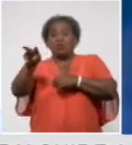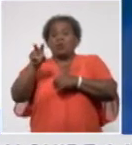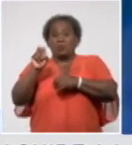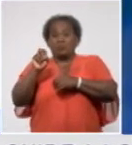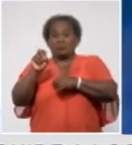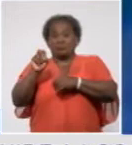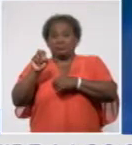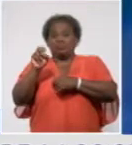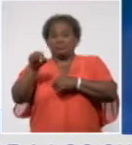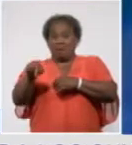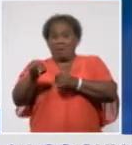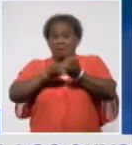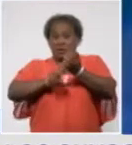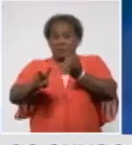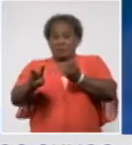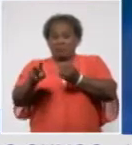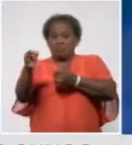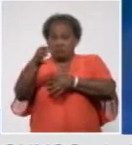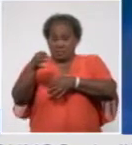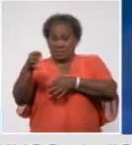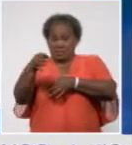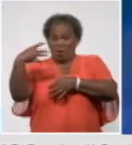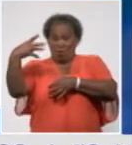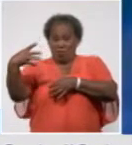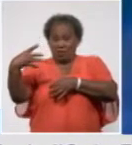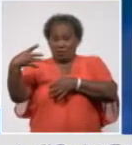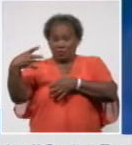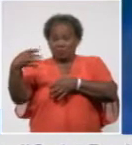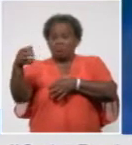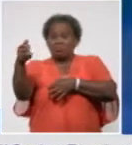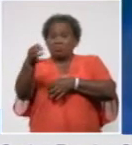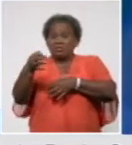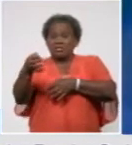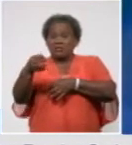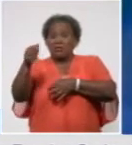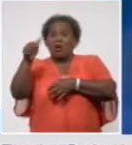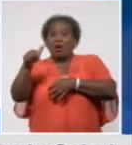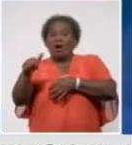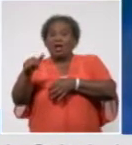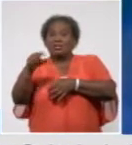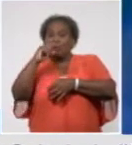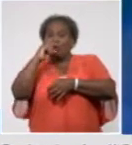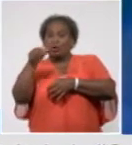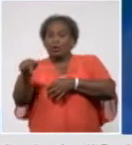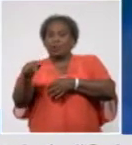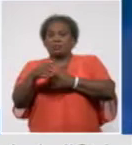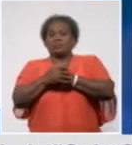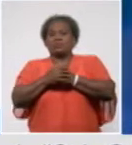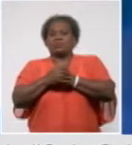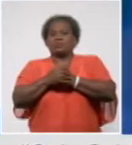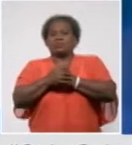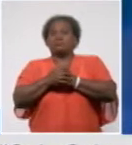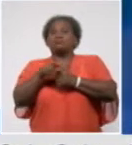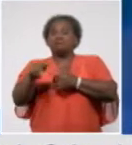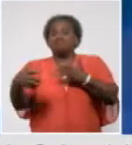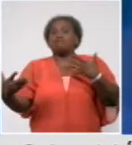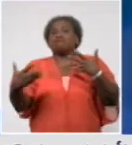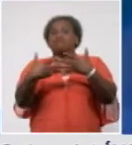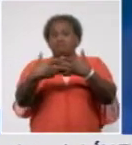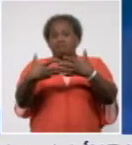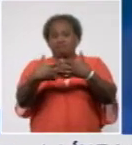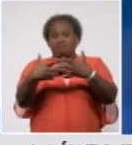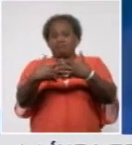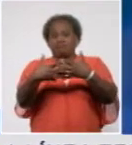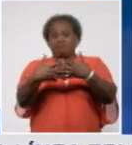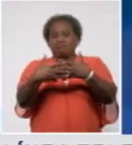linked to a few people who had contact with a positive case. Work is underway to treat these people and stop